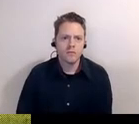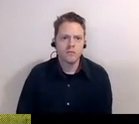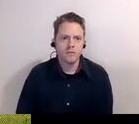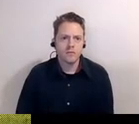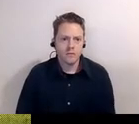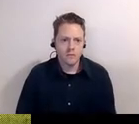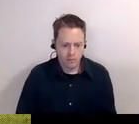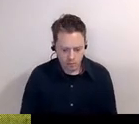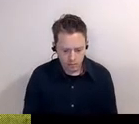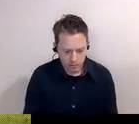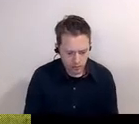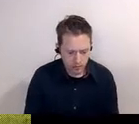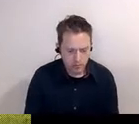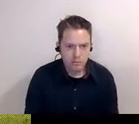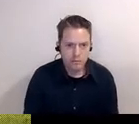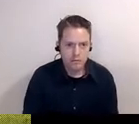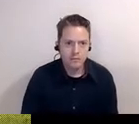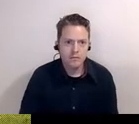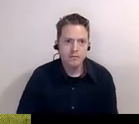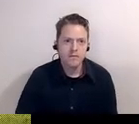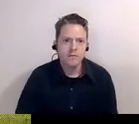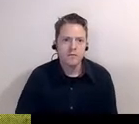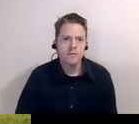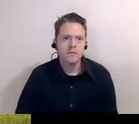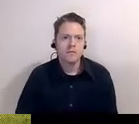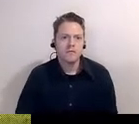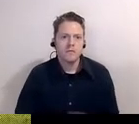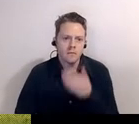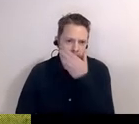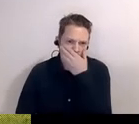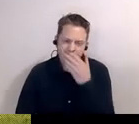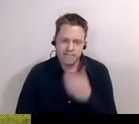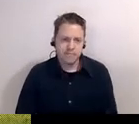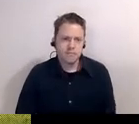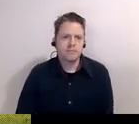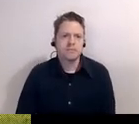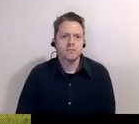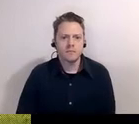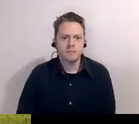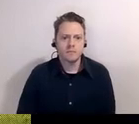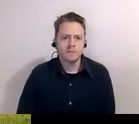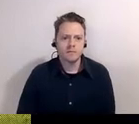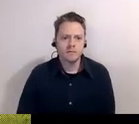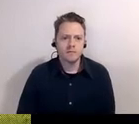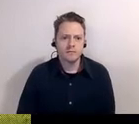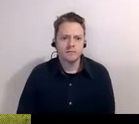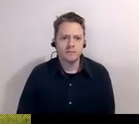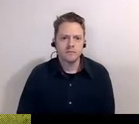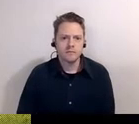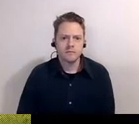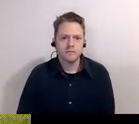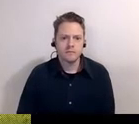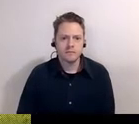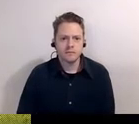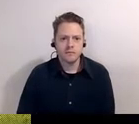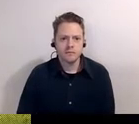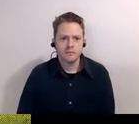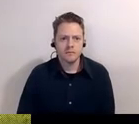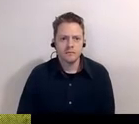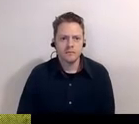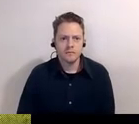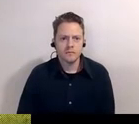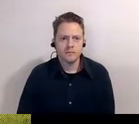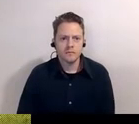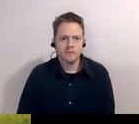collections of postcards about durham can you remind us where some can be visited some are public and some are still being assembled by other collectors